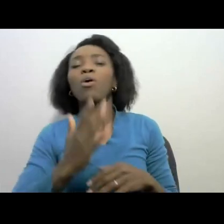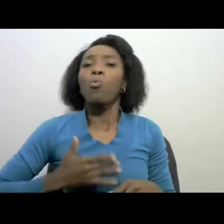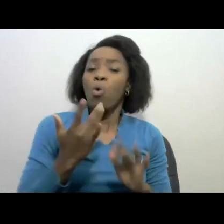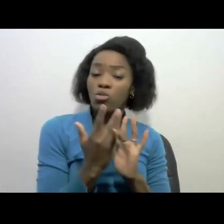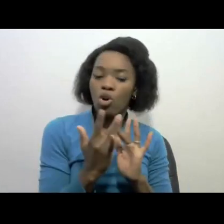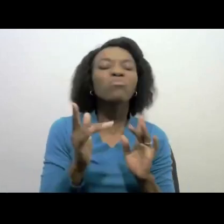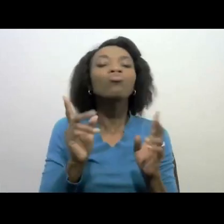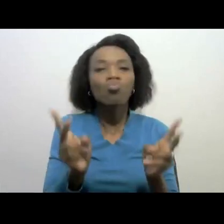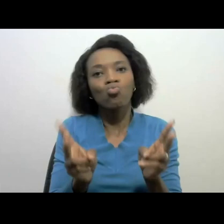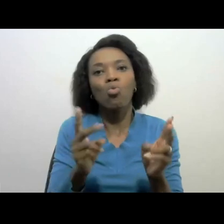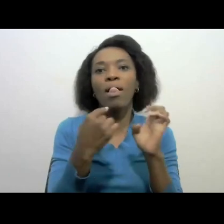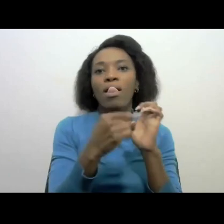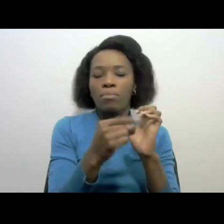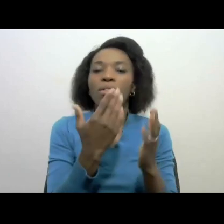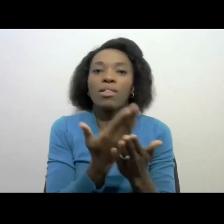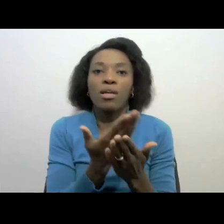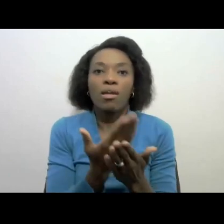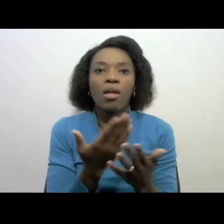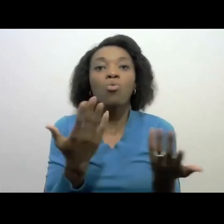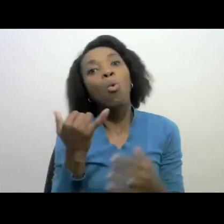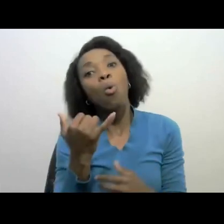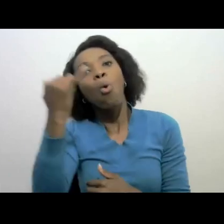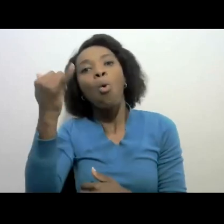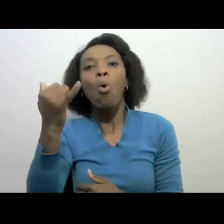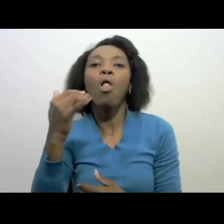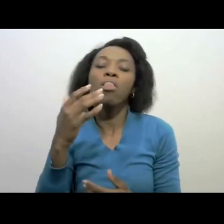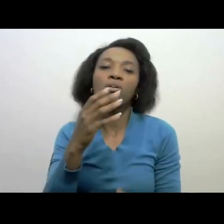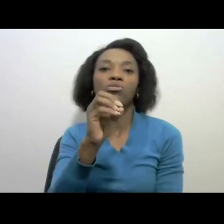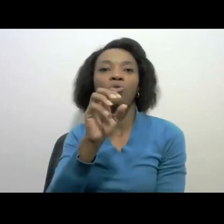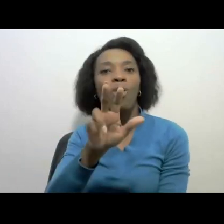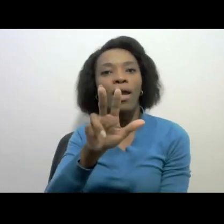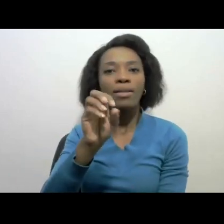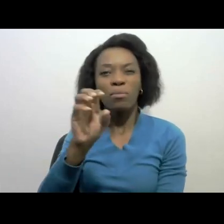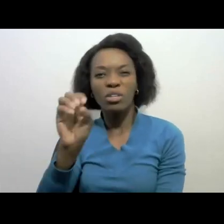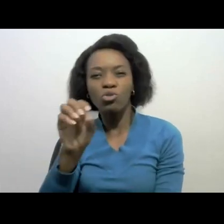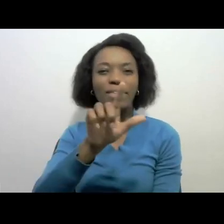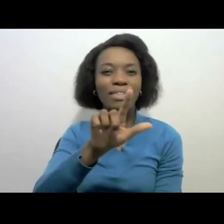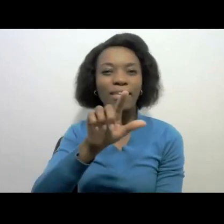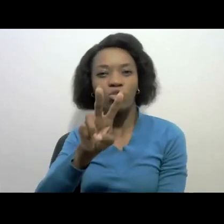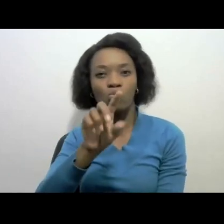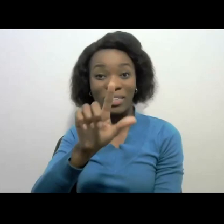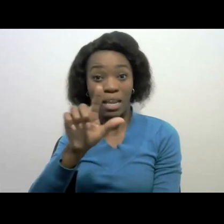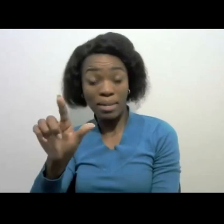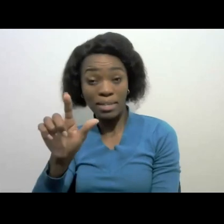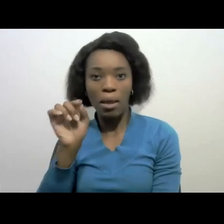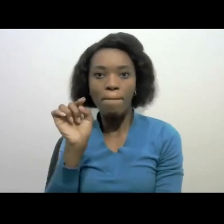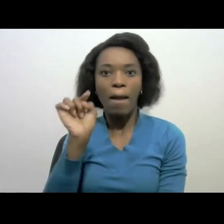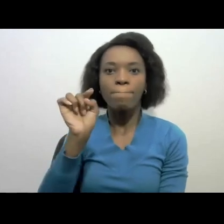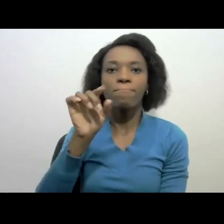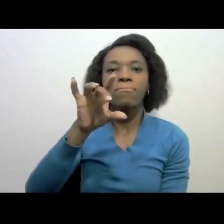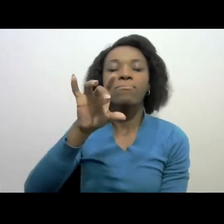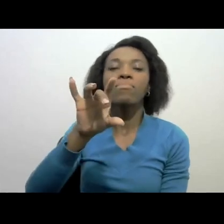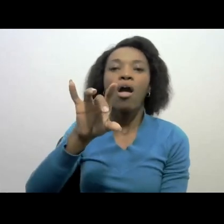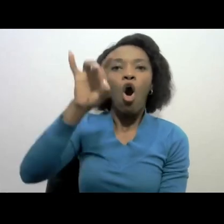which can be called on 0800007277, and you can choose option six, or